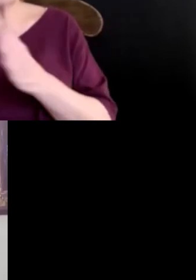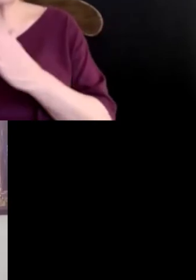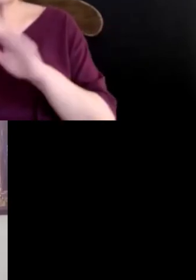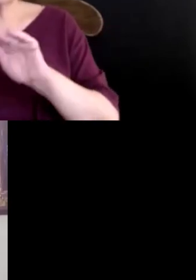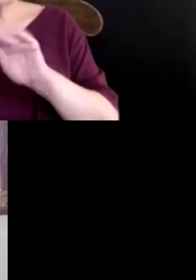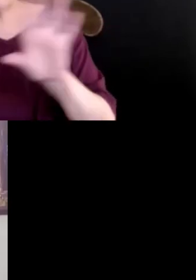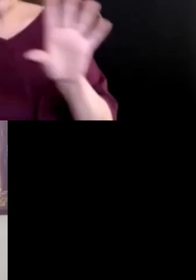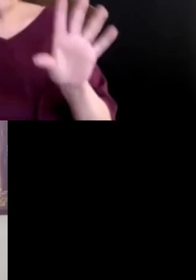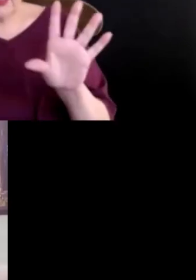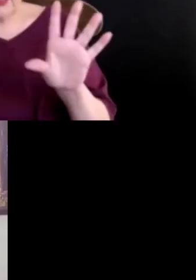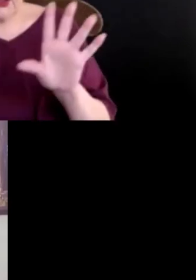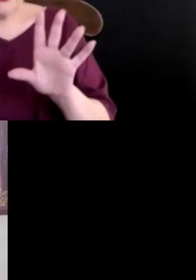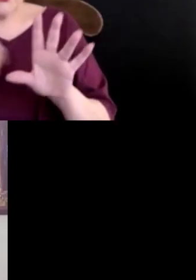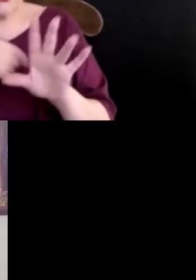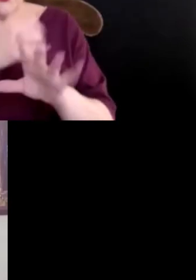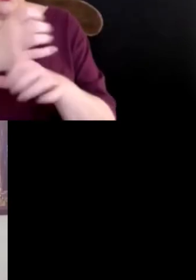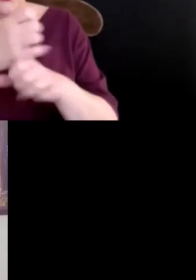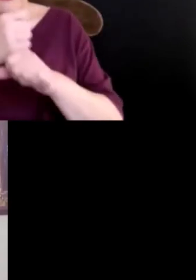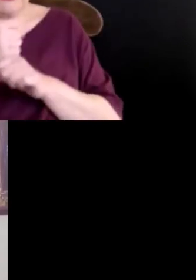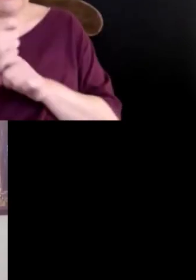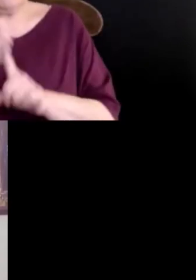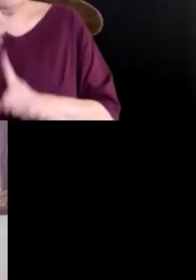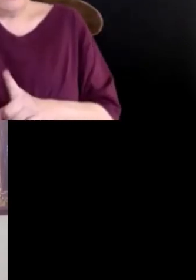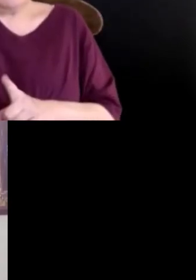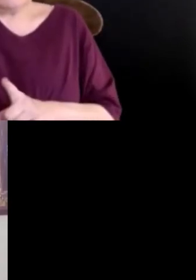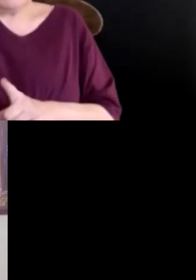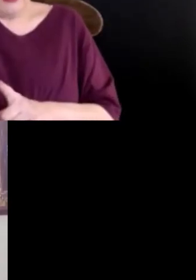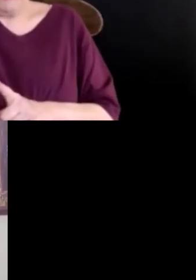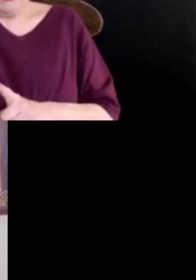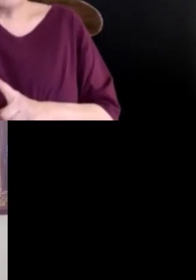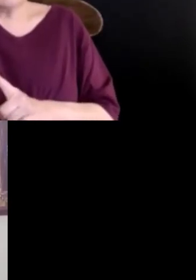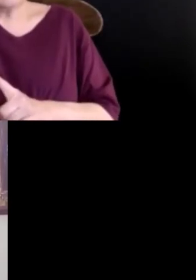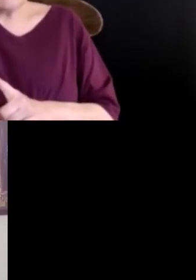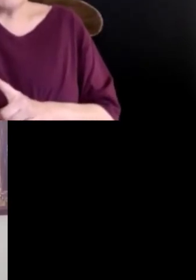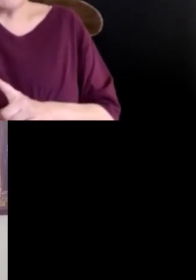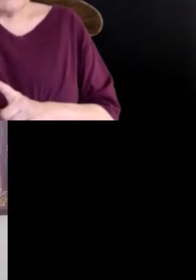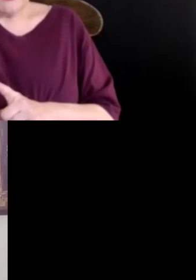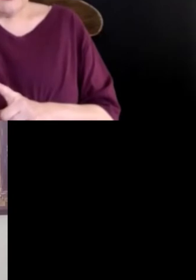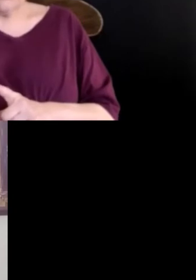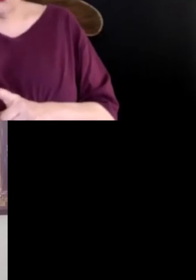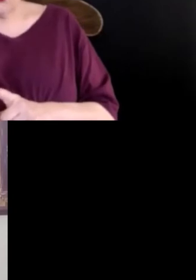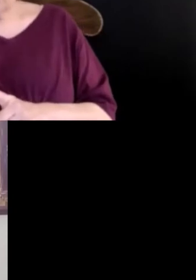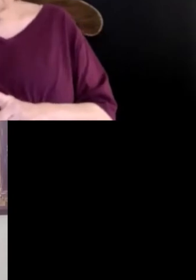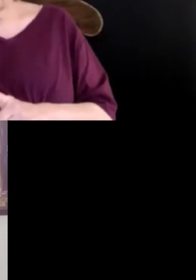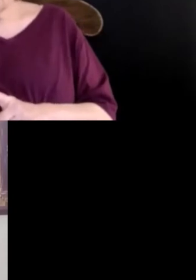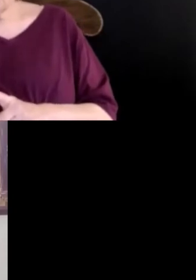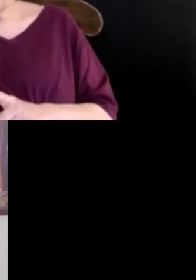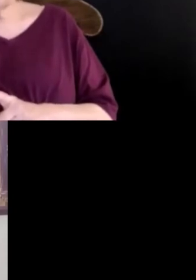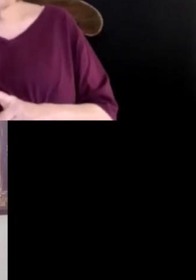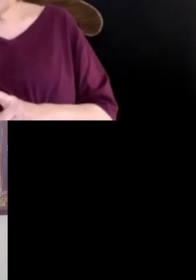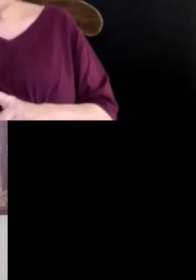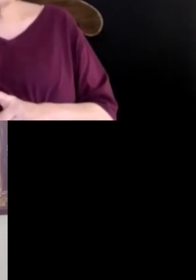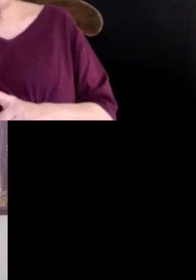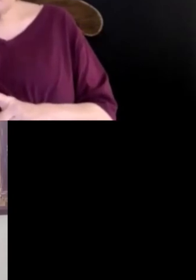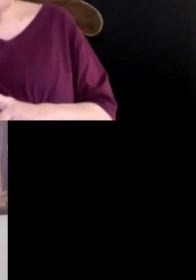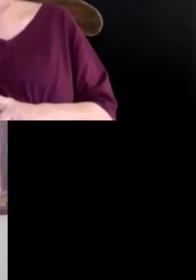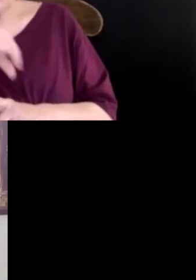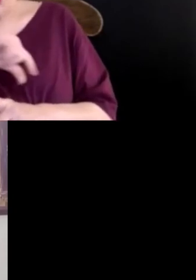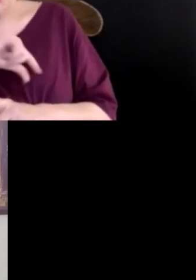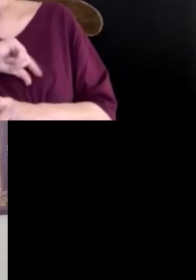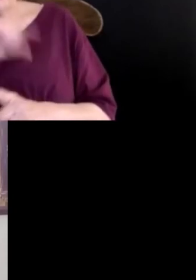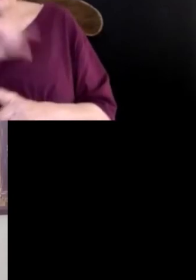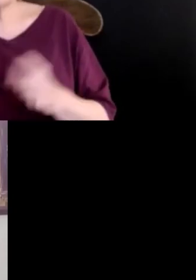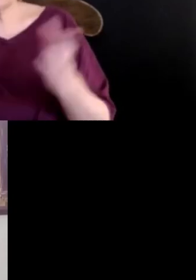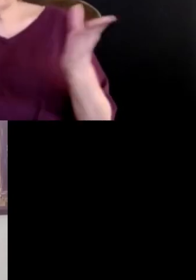received from Sarah, because there was a question asking about, are dogs the only animals that qualify as service animals